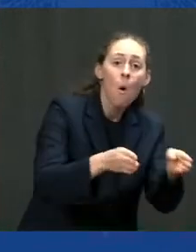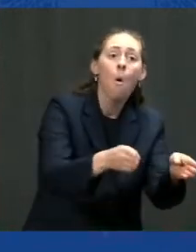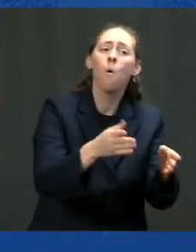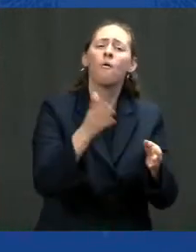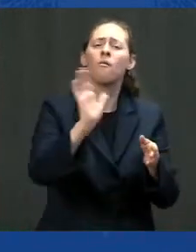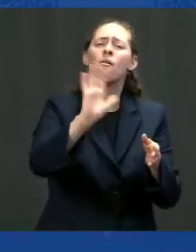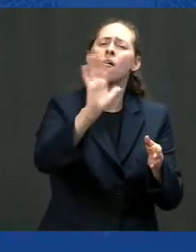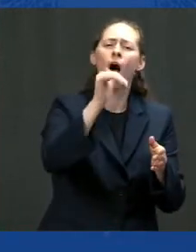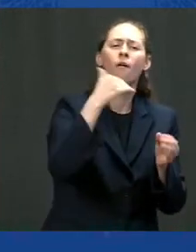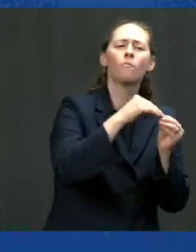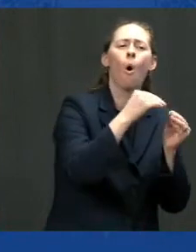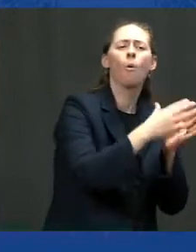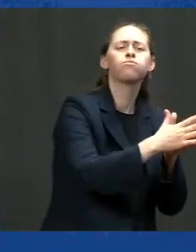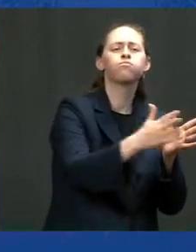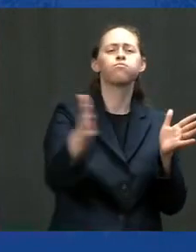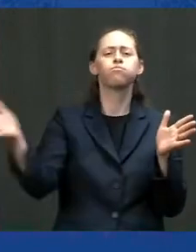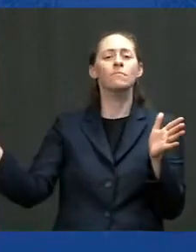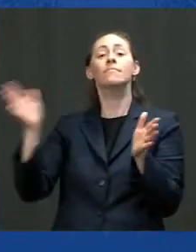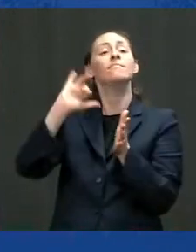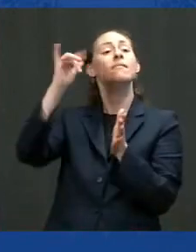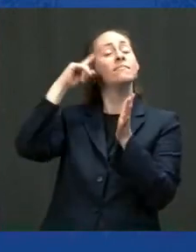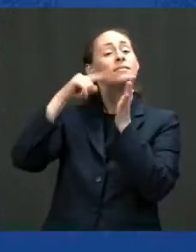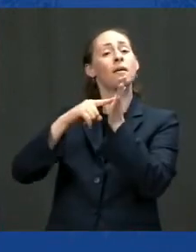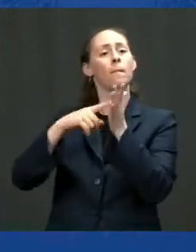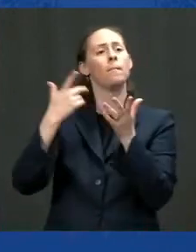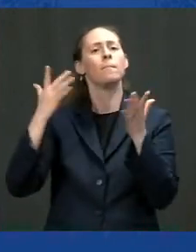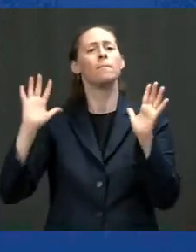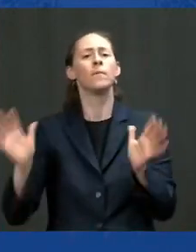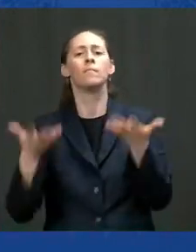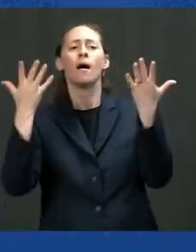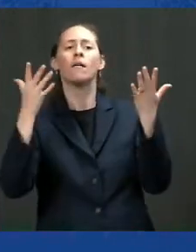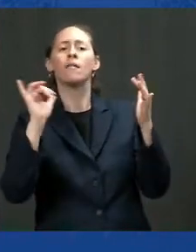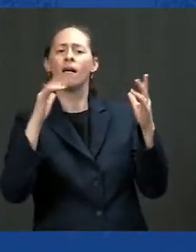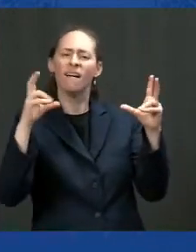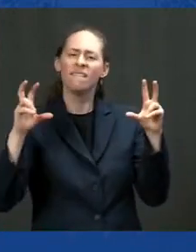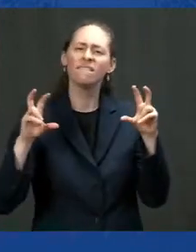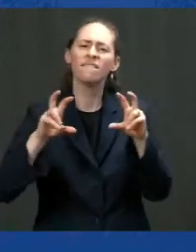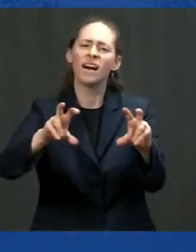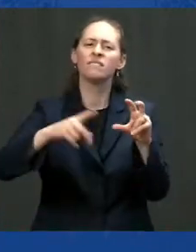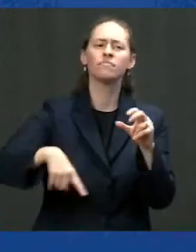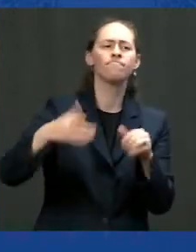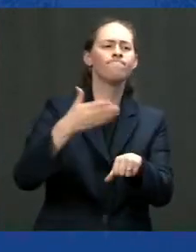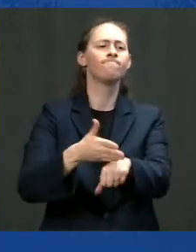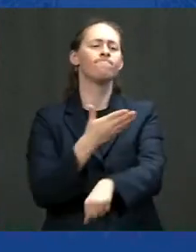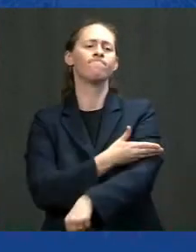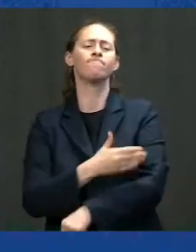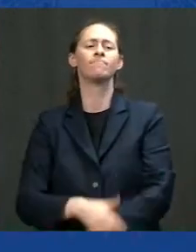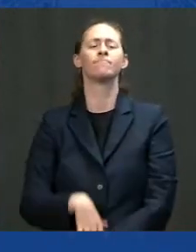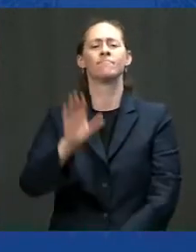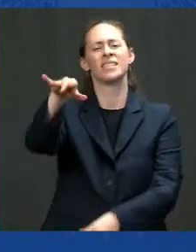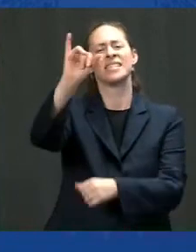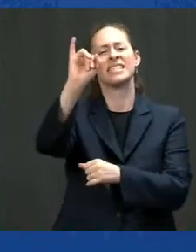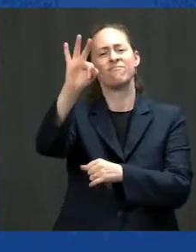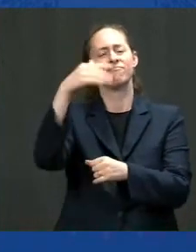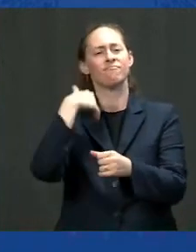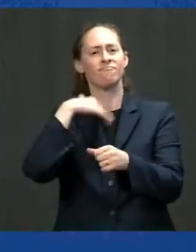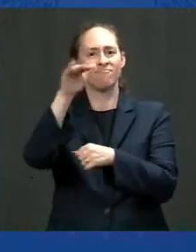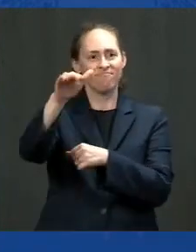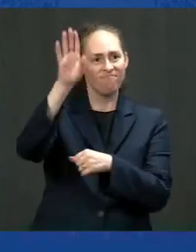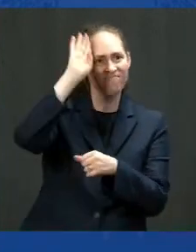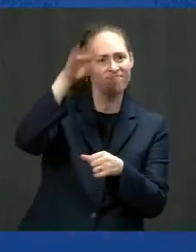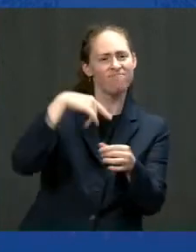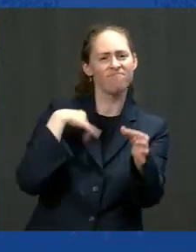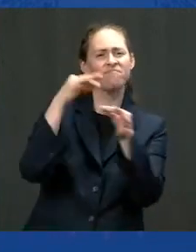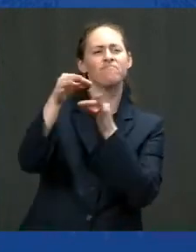with investments that are going to really if i said to you you could have the following we're going to be build you